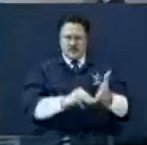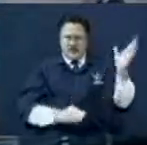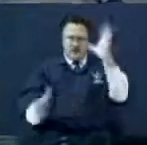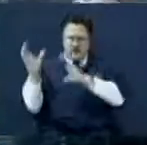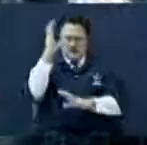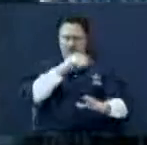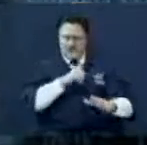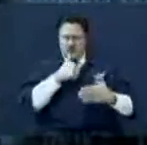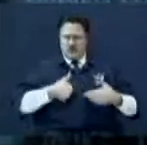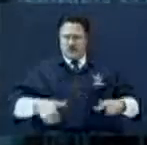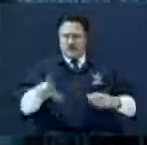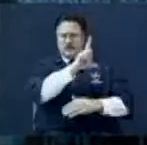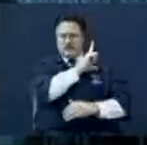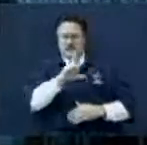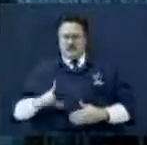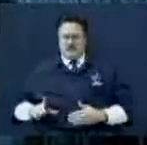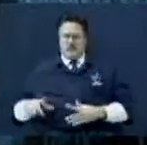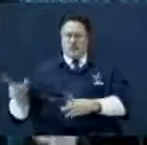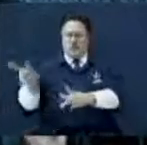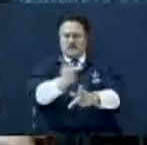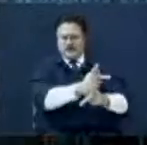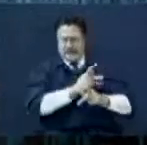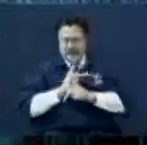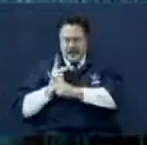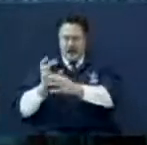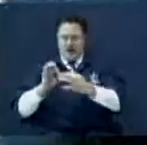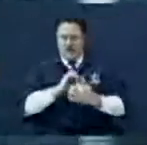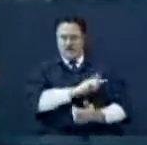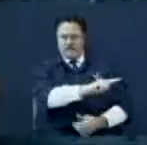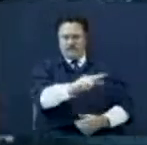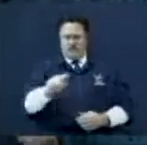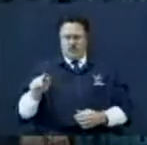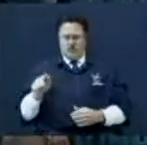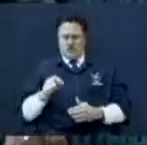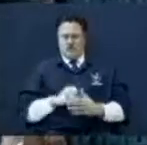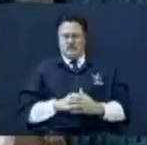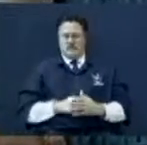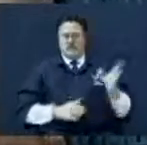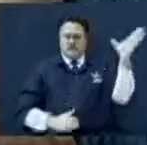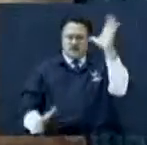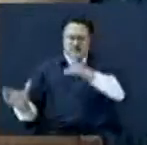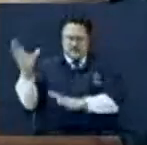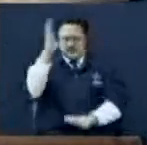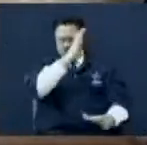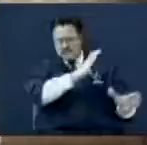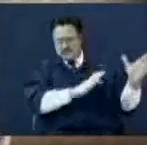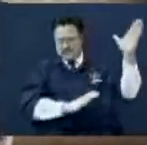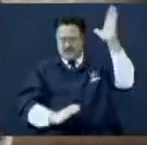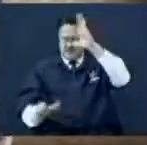not willing to let the Lord come in and take care of you. Hey, I want to tell you what, when I'm in a storm, be willing.